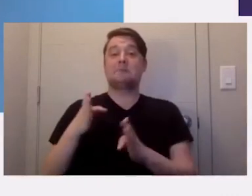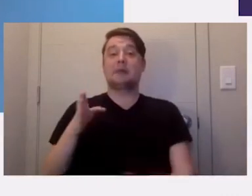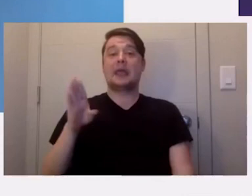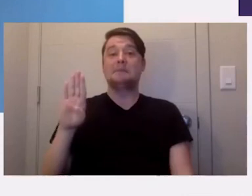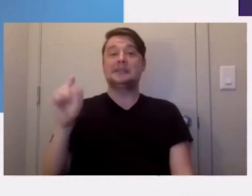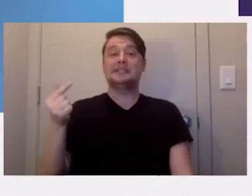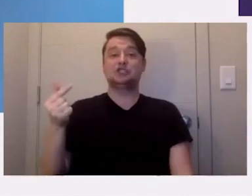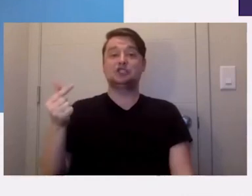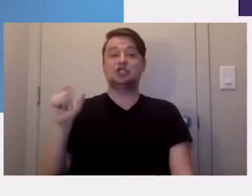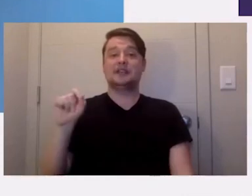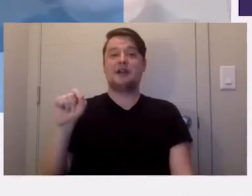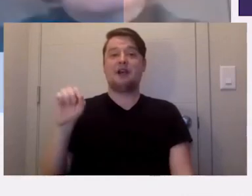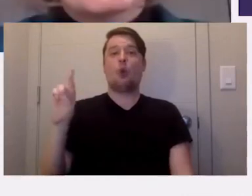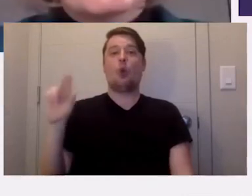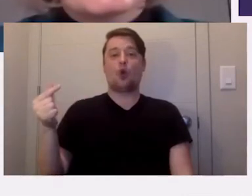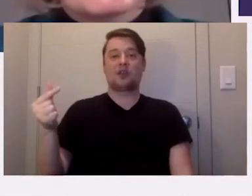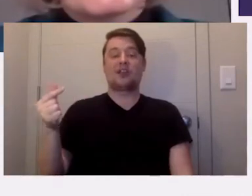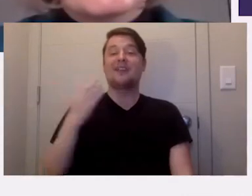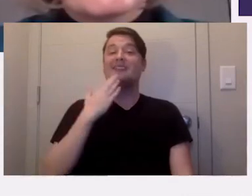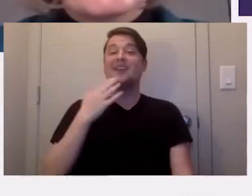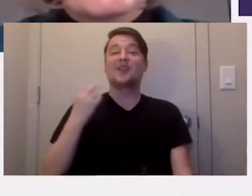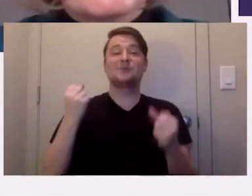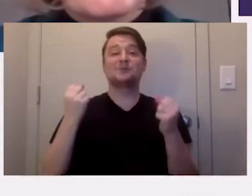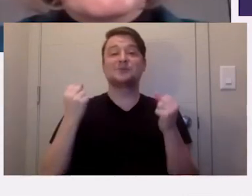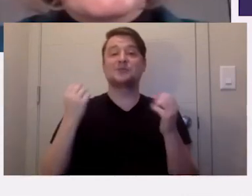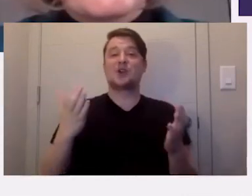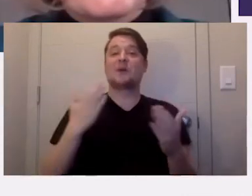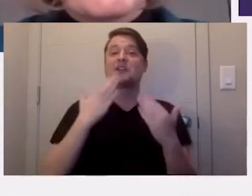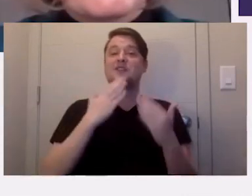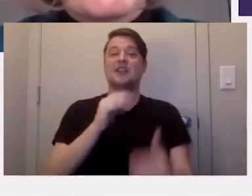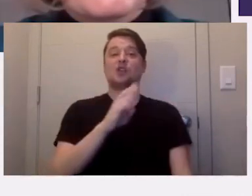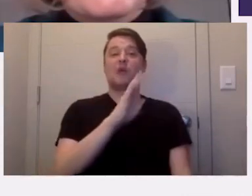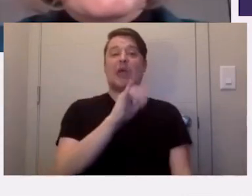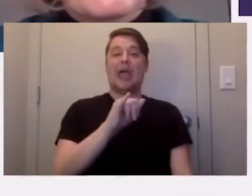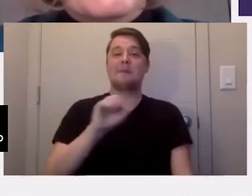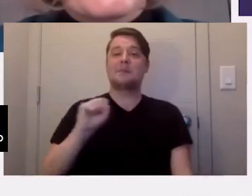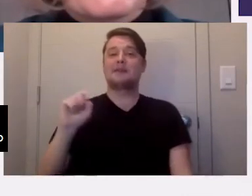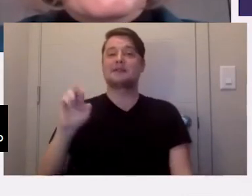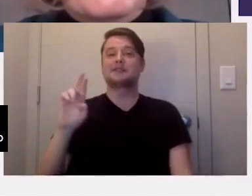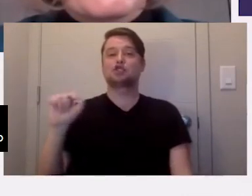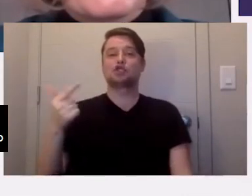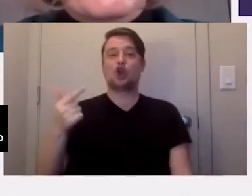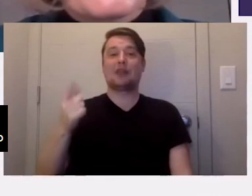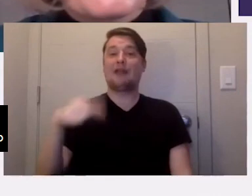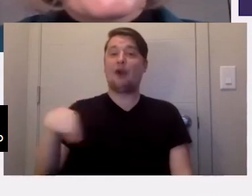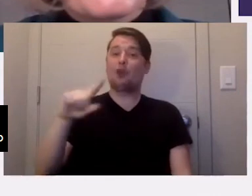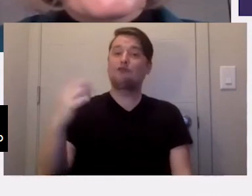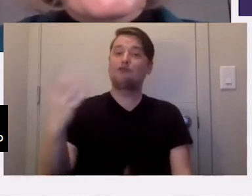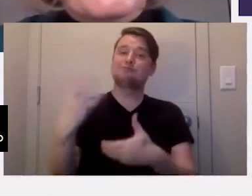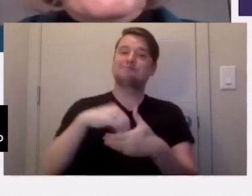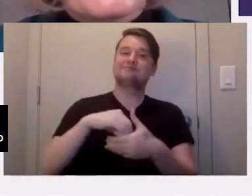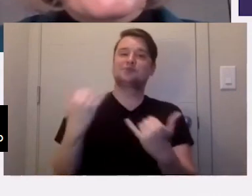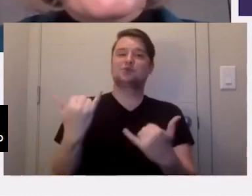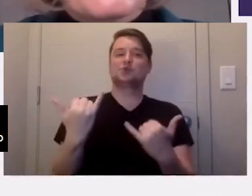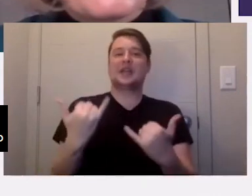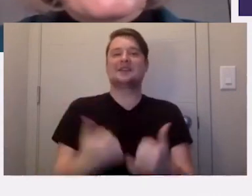.org. Thanks so much. Thanks to Abby and Sterling. And thanks to all of you who joined us today.